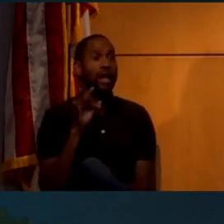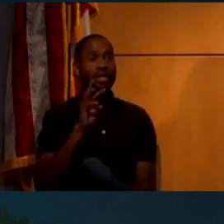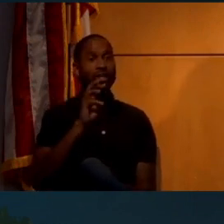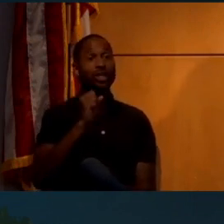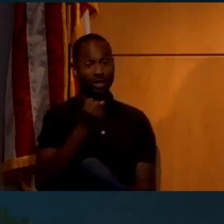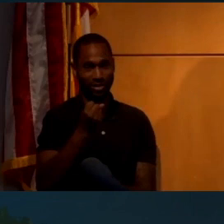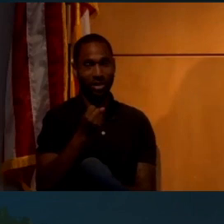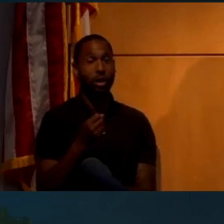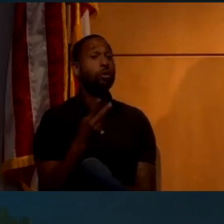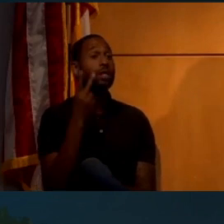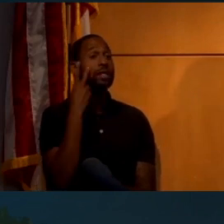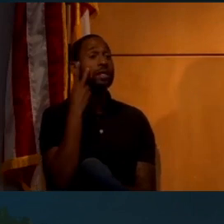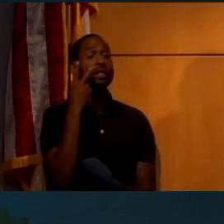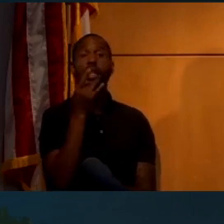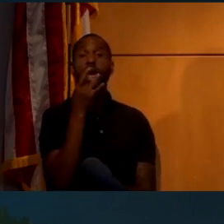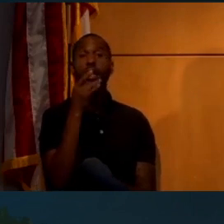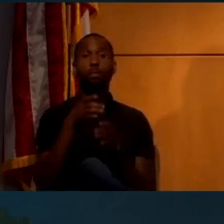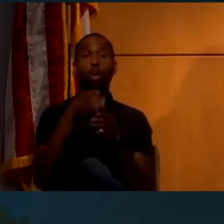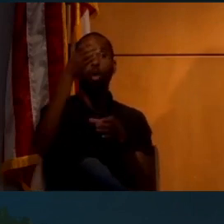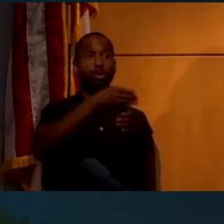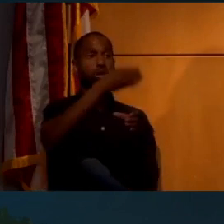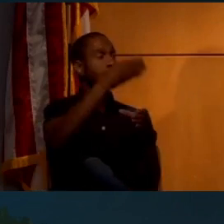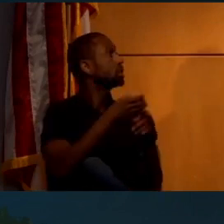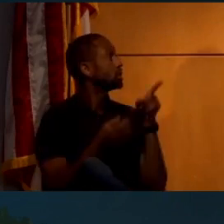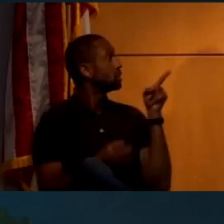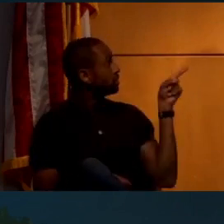And you can see these lighting poles here.